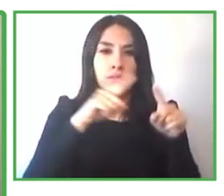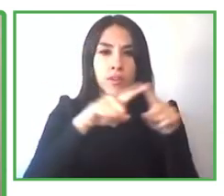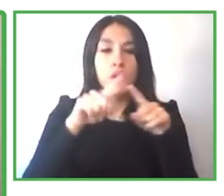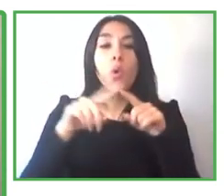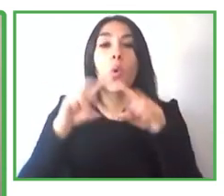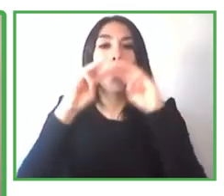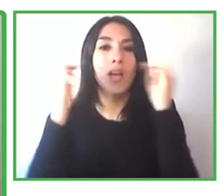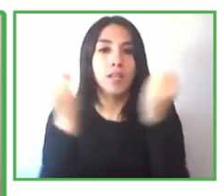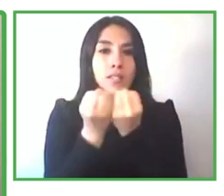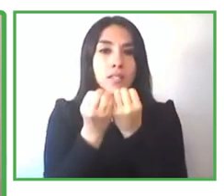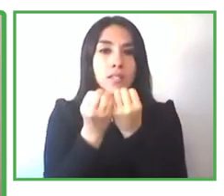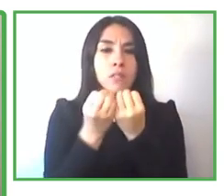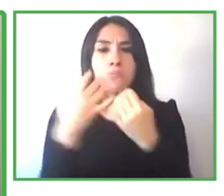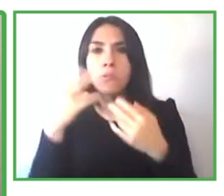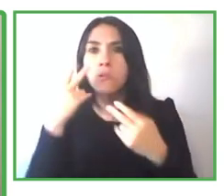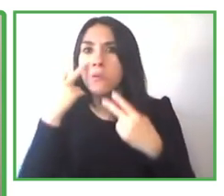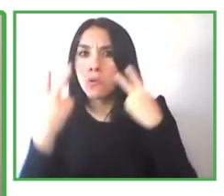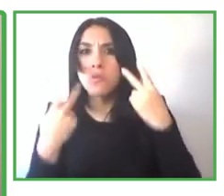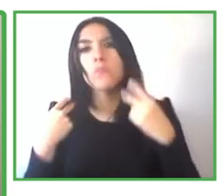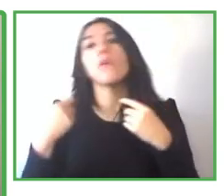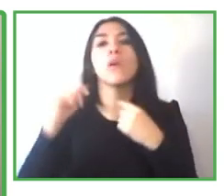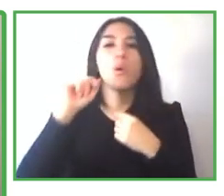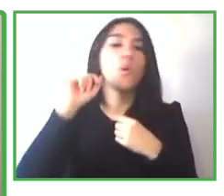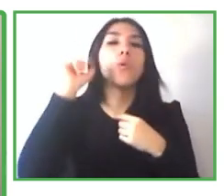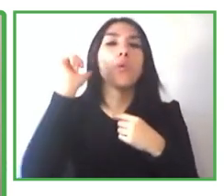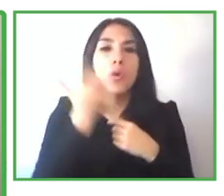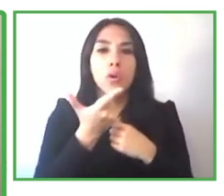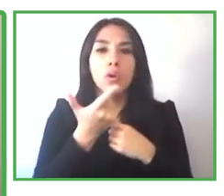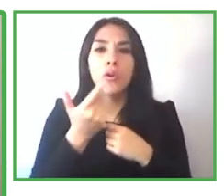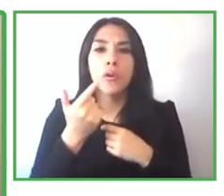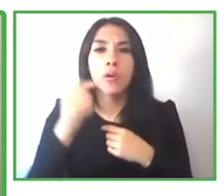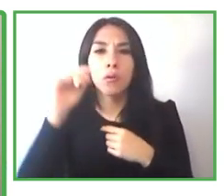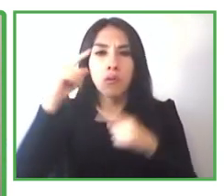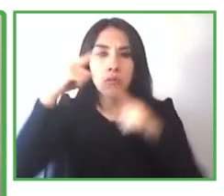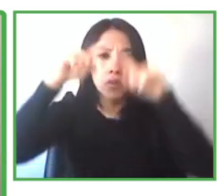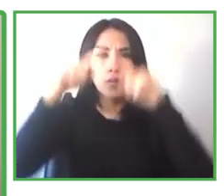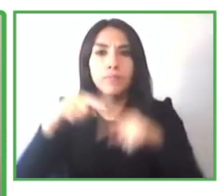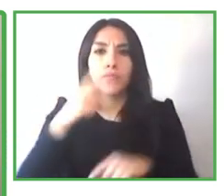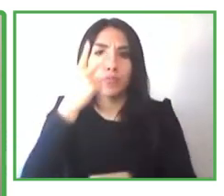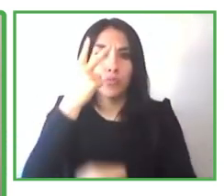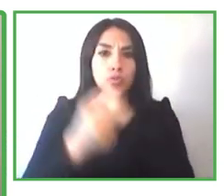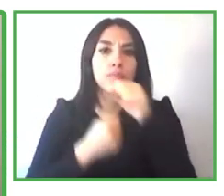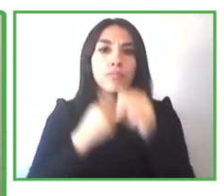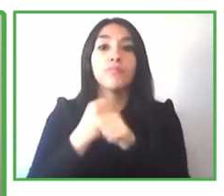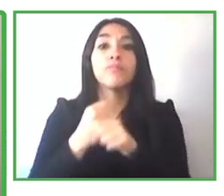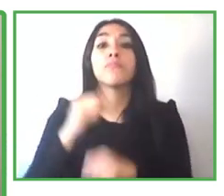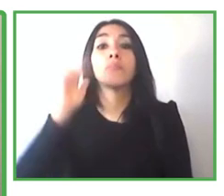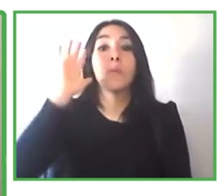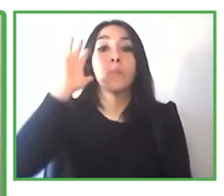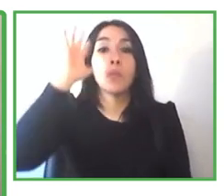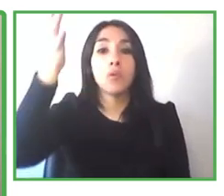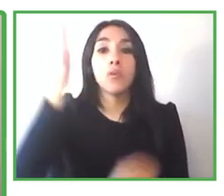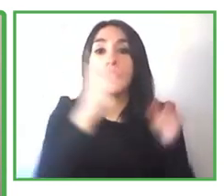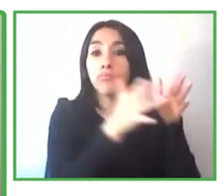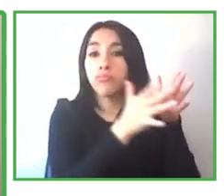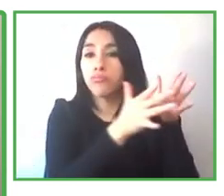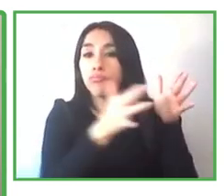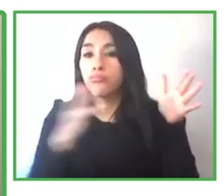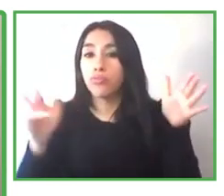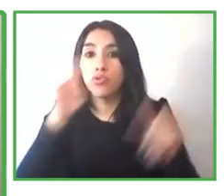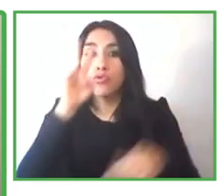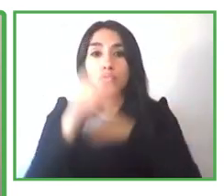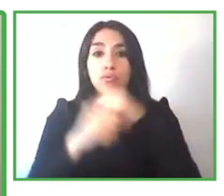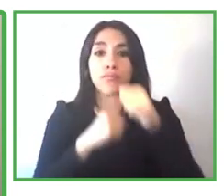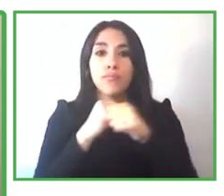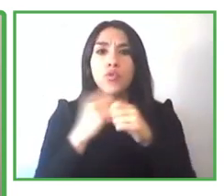year and you did the workspace module and this i i was happy and privileged to have my workspace in ey